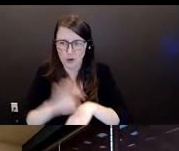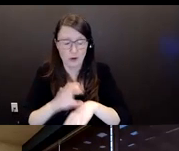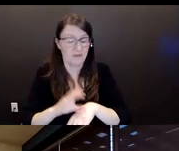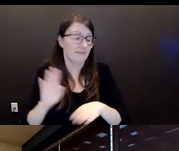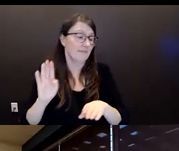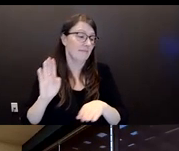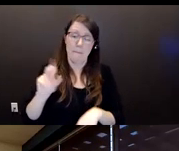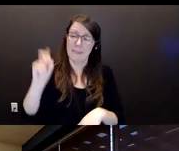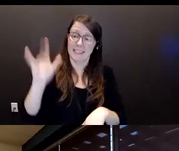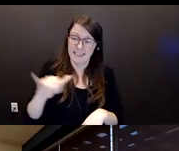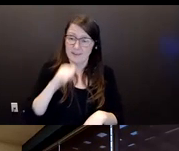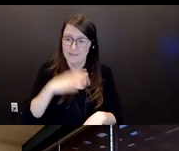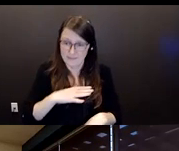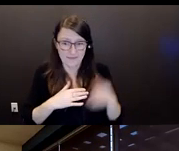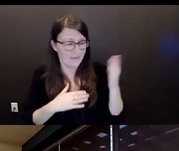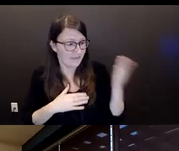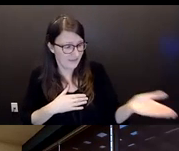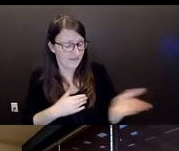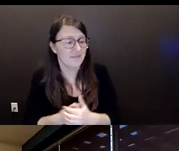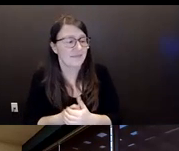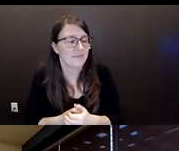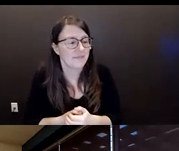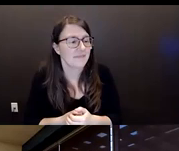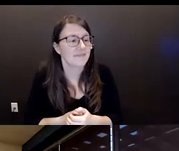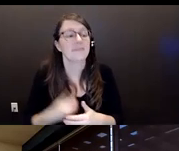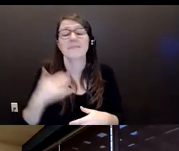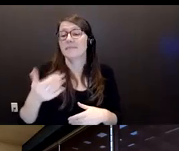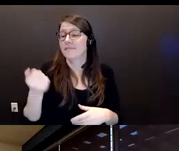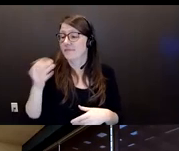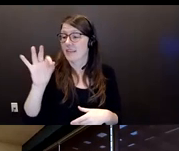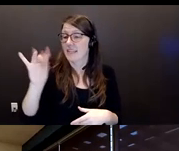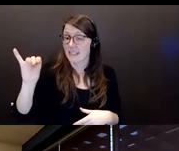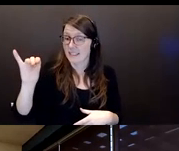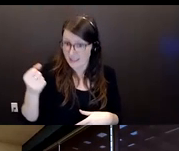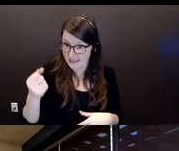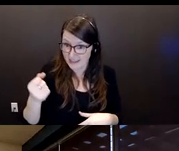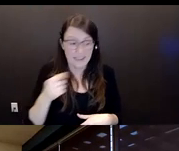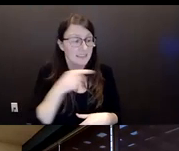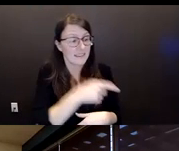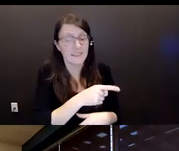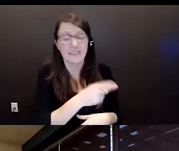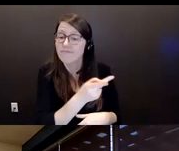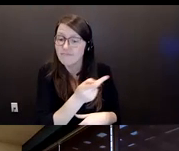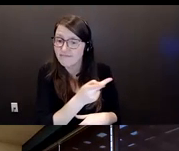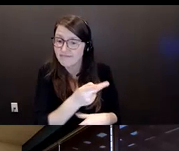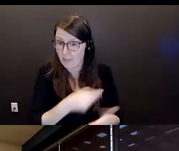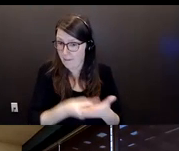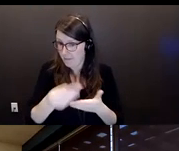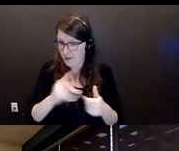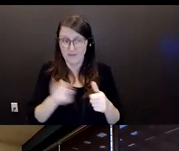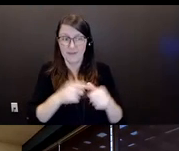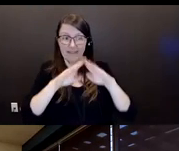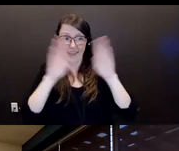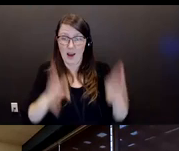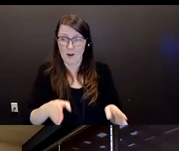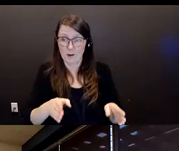Joshua, in the late eighties, her and Fred, they purchased their house and they had that house paid off